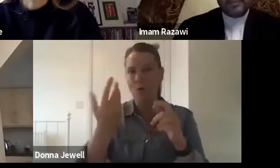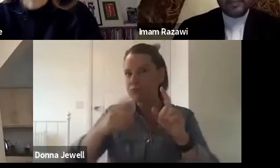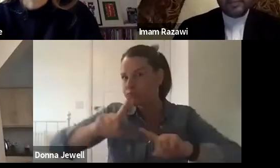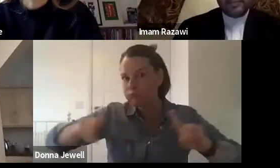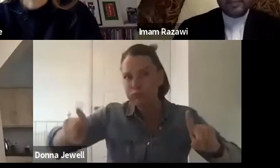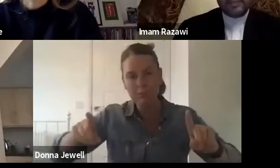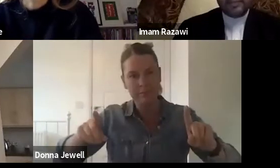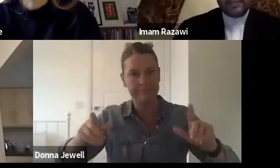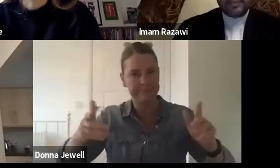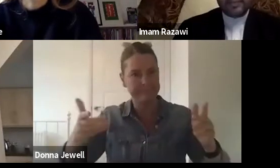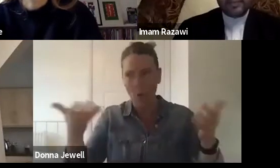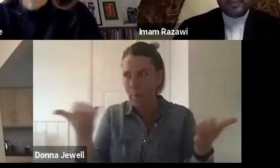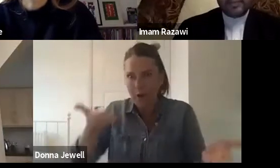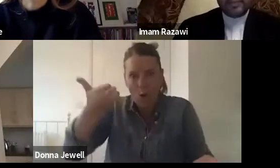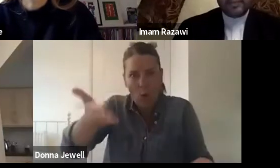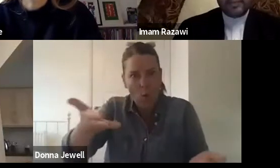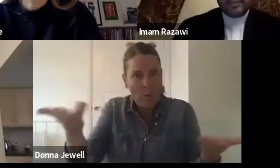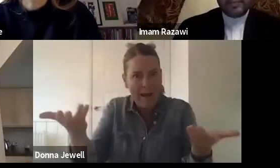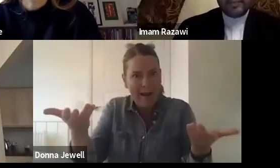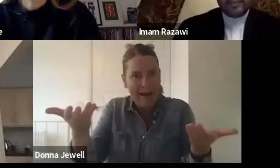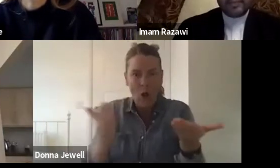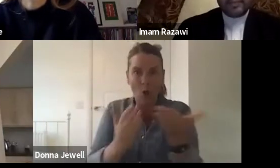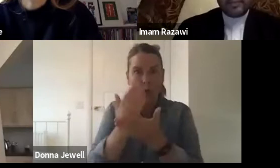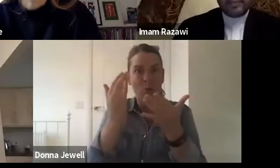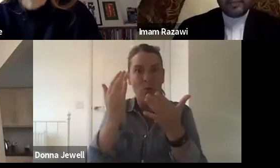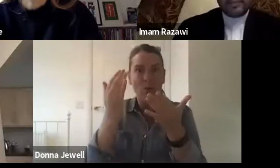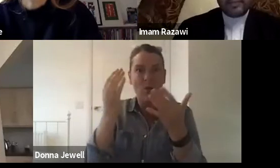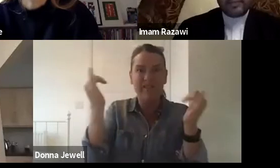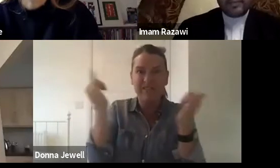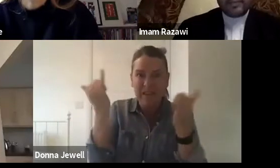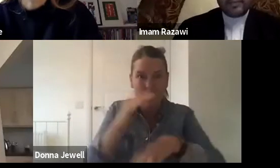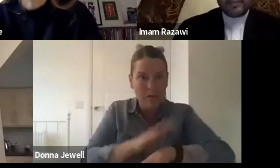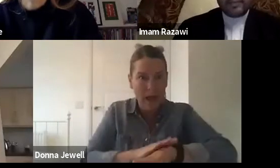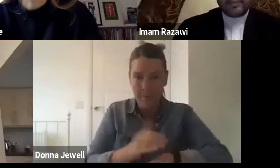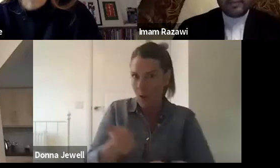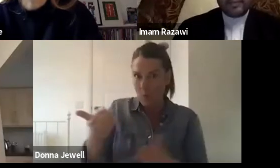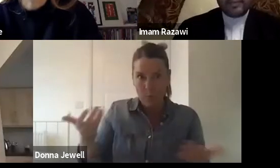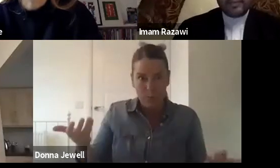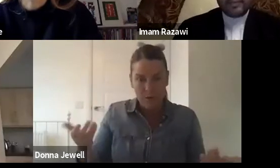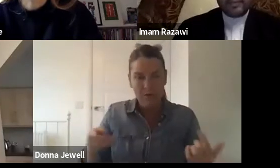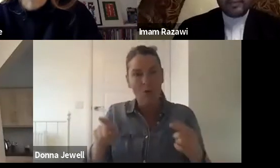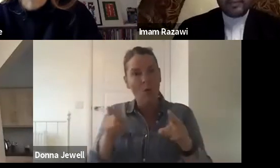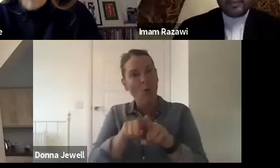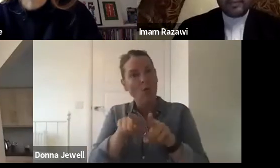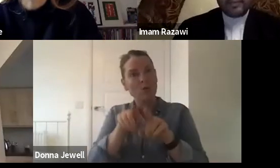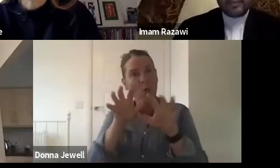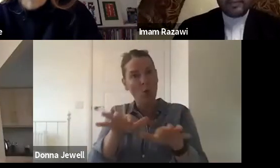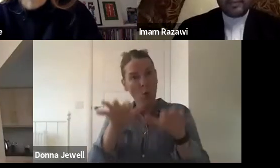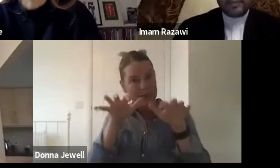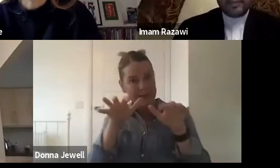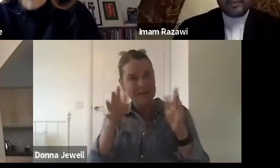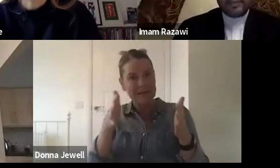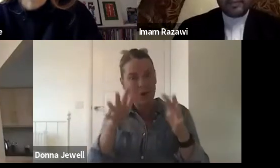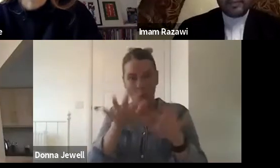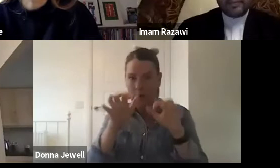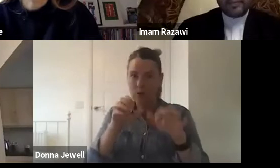and the ability of the audience to consume and engage with product in